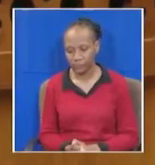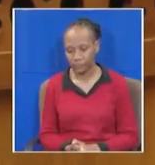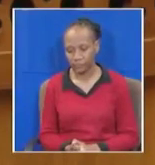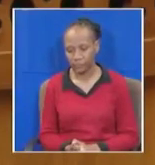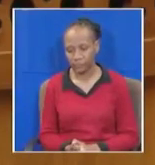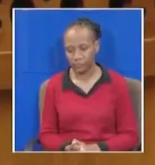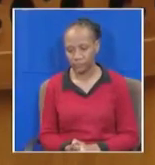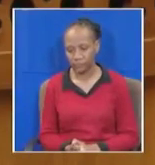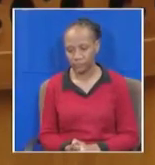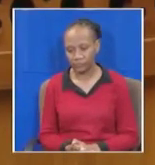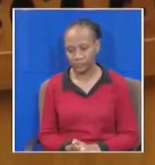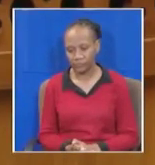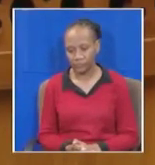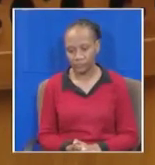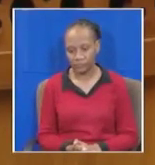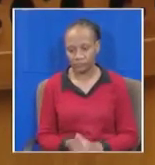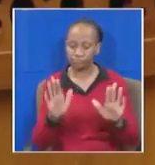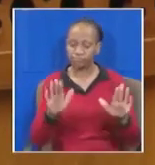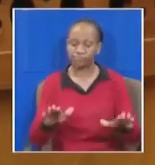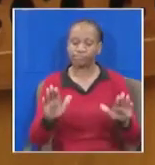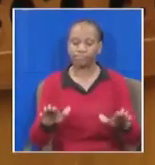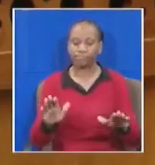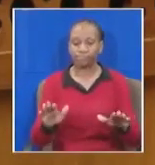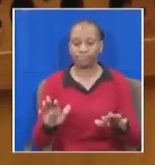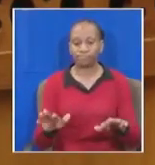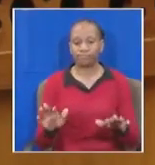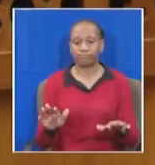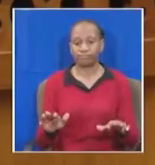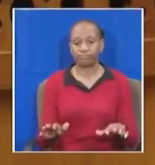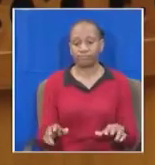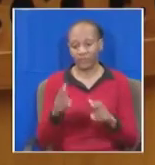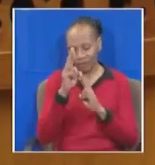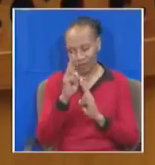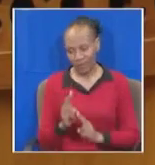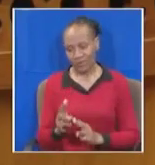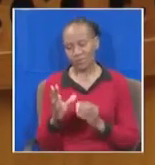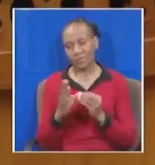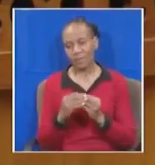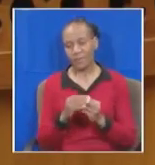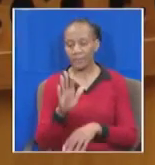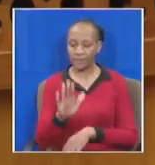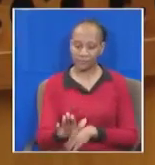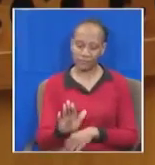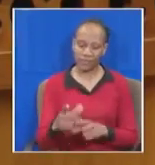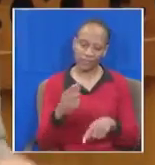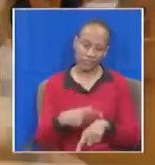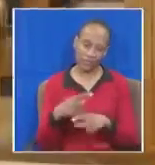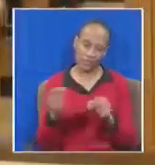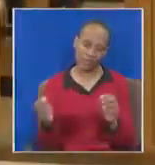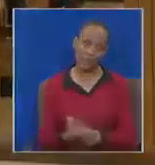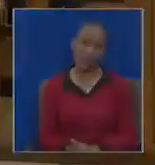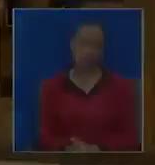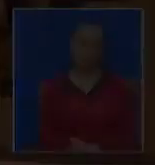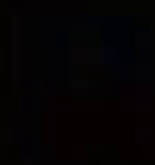this way, we will demonstrate our commitment to no violence against women and children Honourable dazu, our time is up. Honourable dazu, our time is